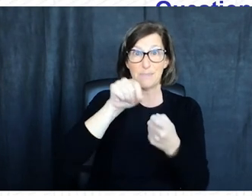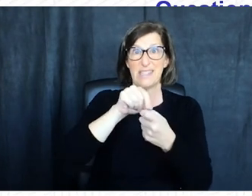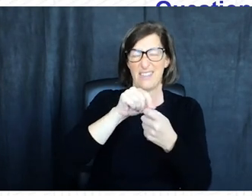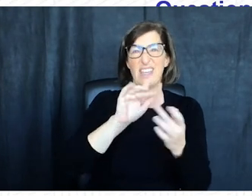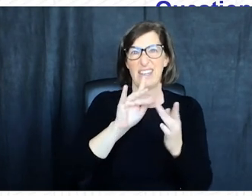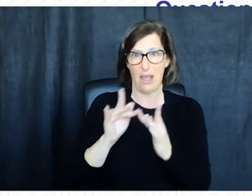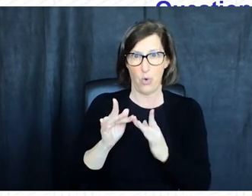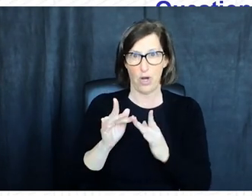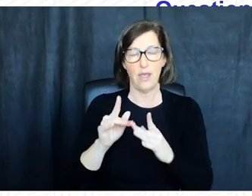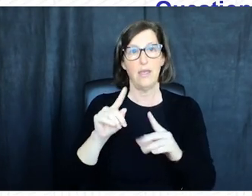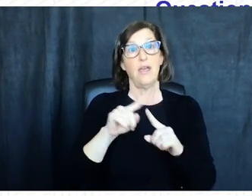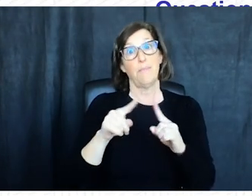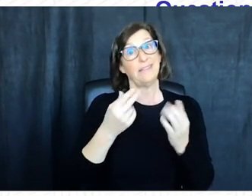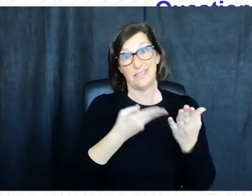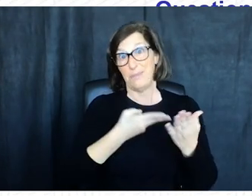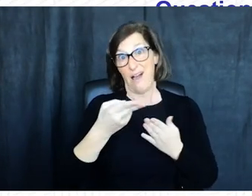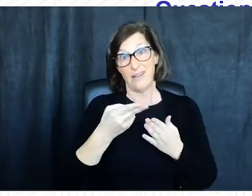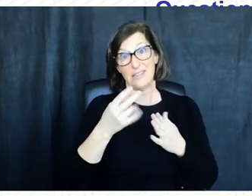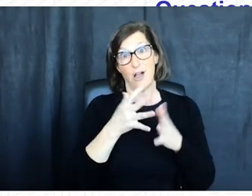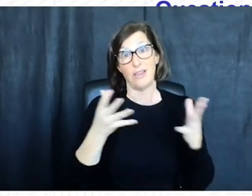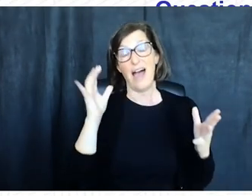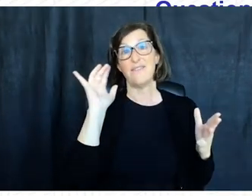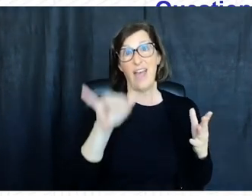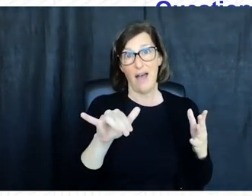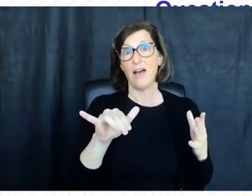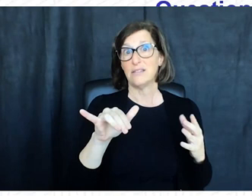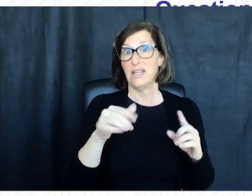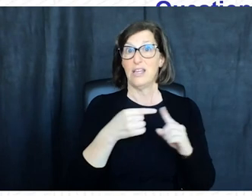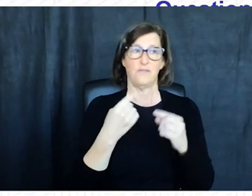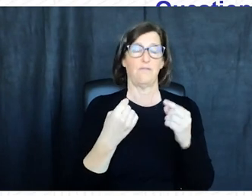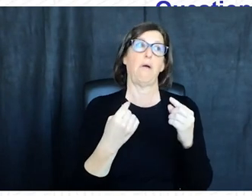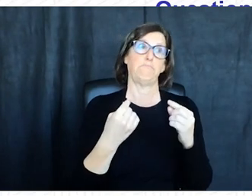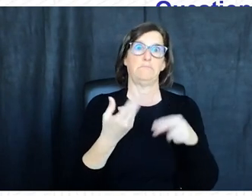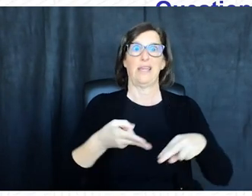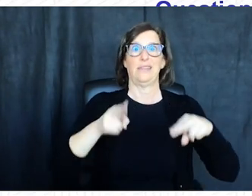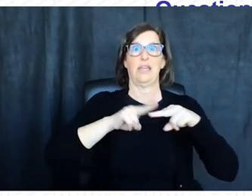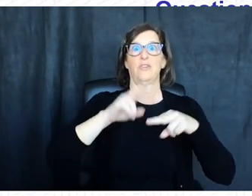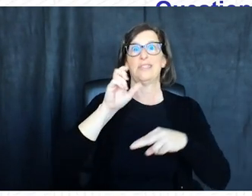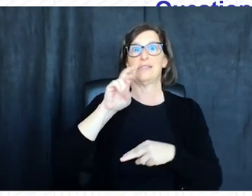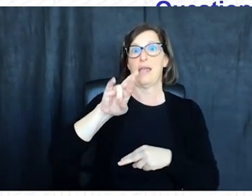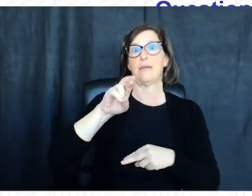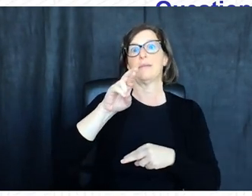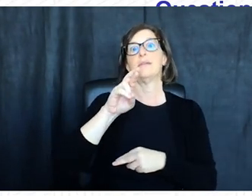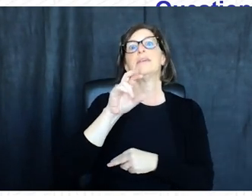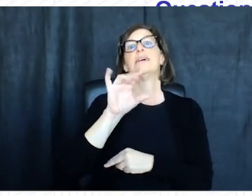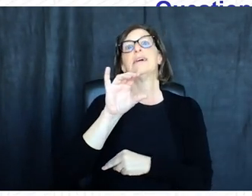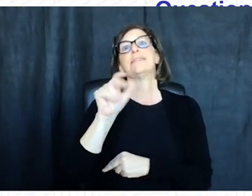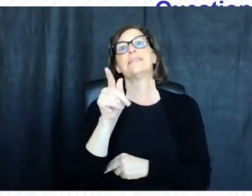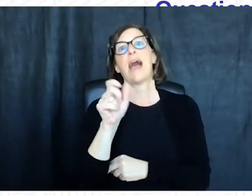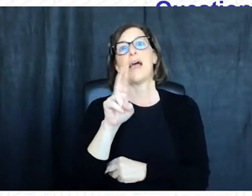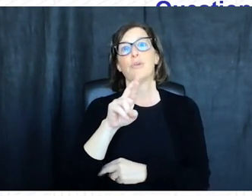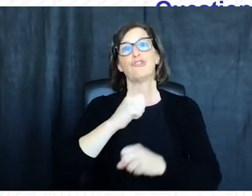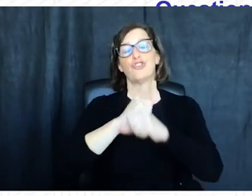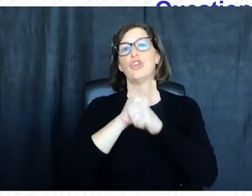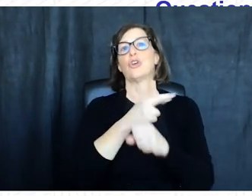of a certain specific network but i think frankly a lot of that is also driven by the the growth of the of the cyber security risks and